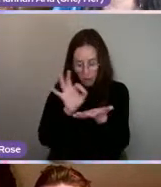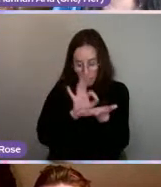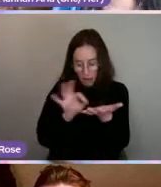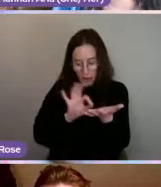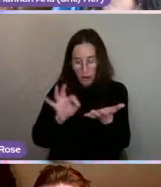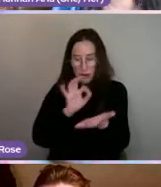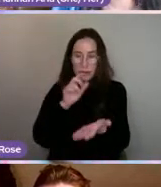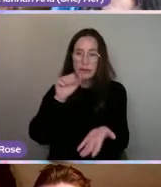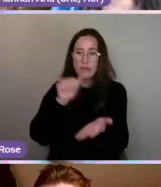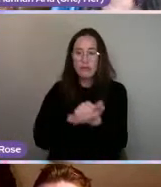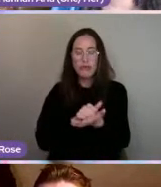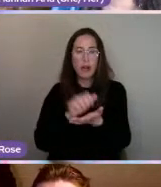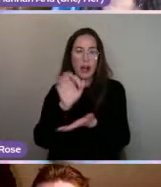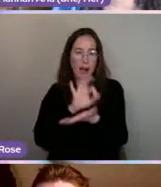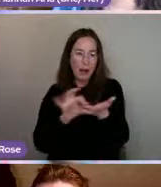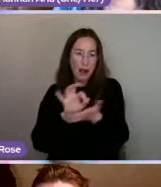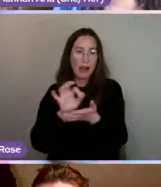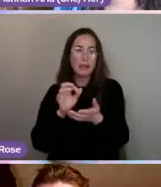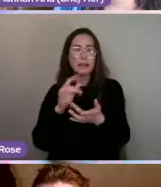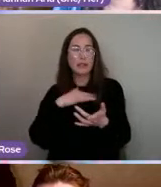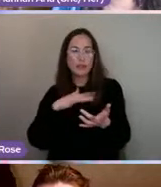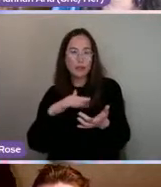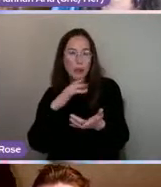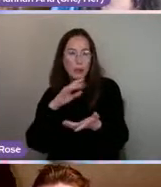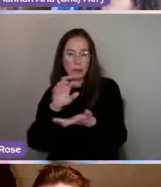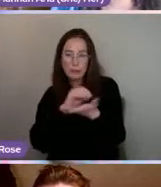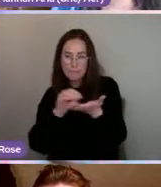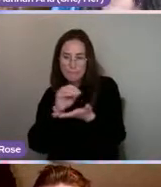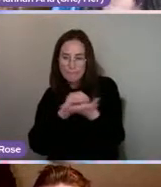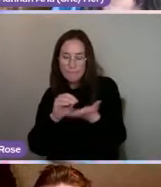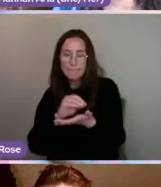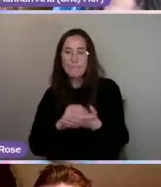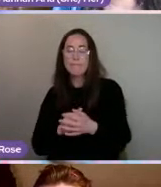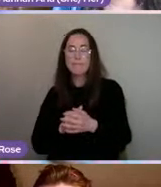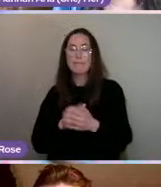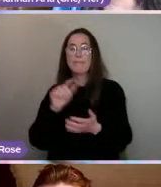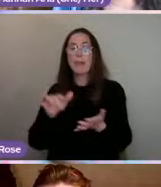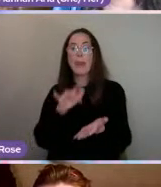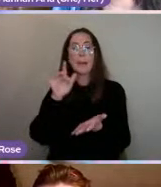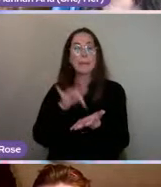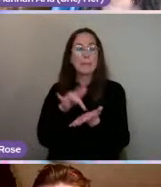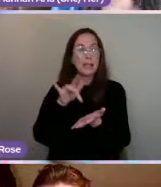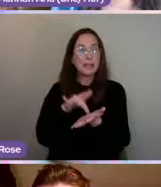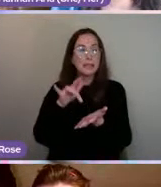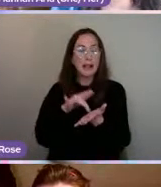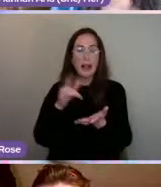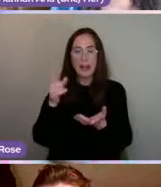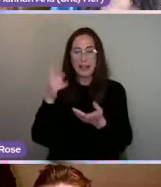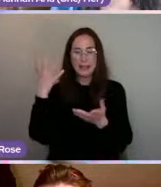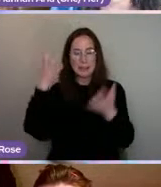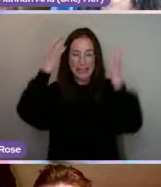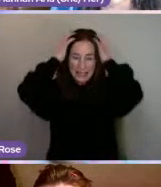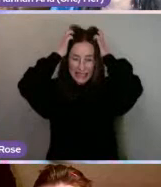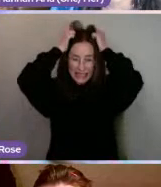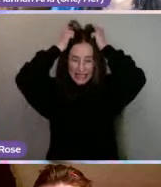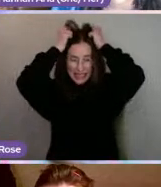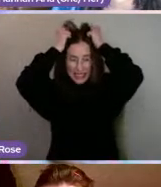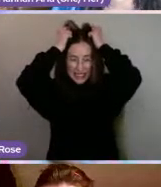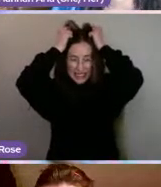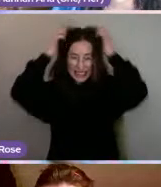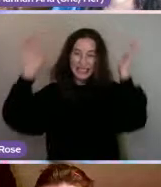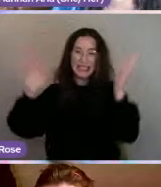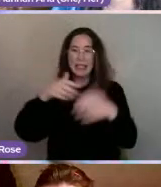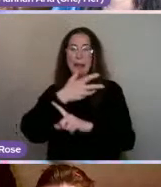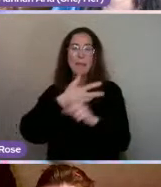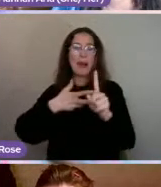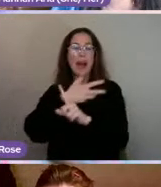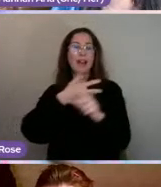for what I needed and tones. And then in the middle, there's somebody pulling their hair out. In the background,